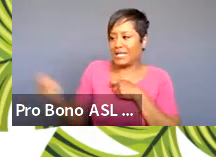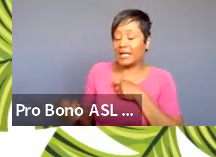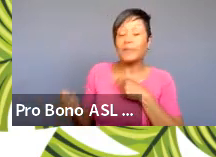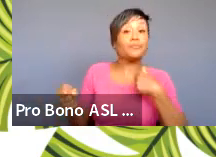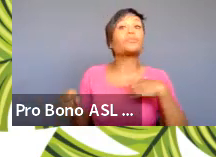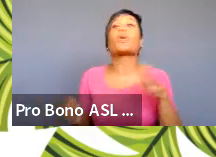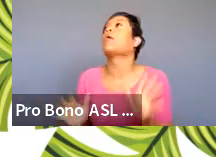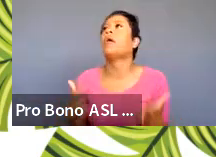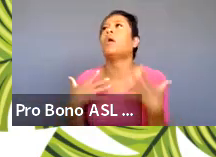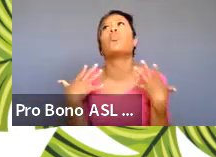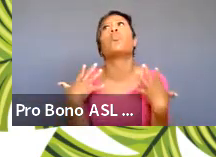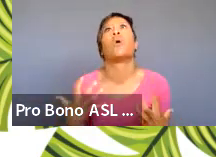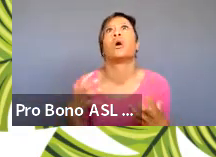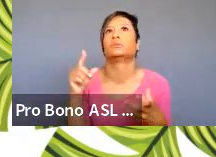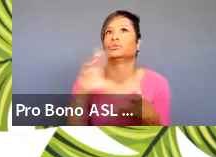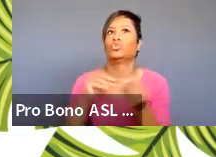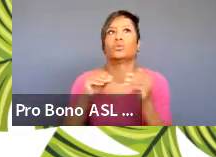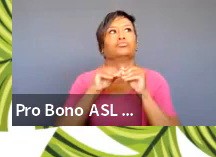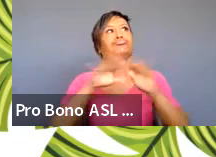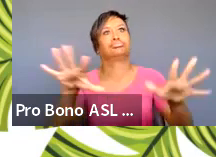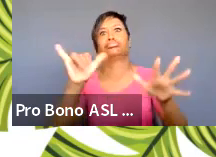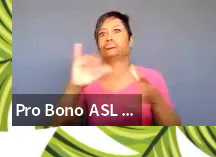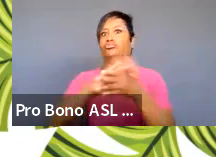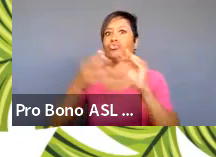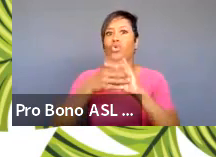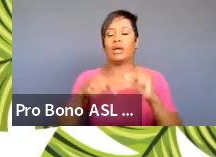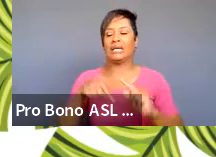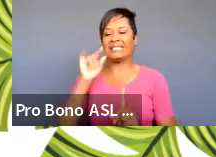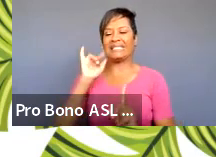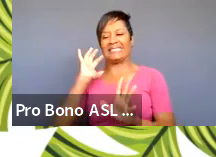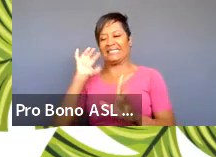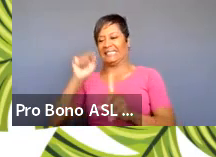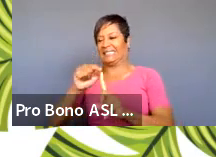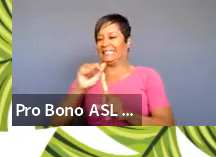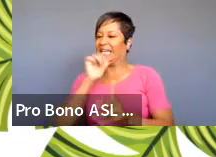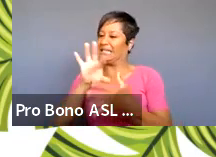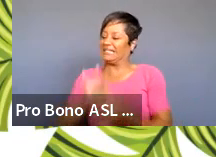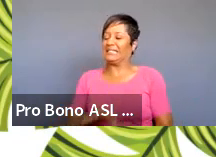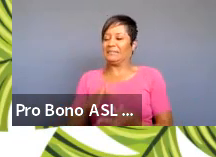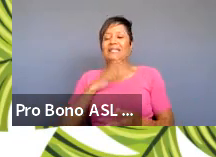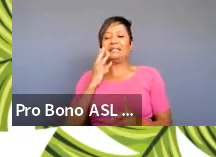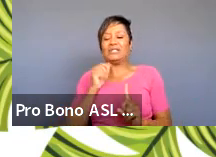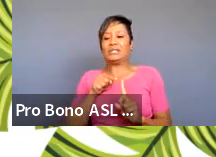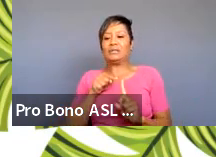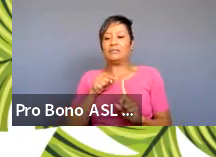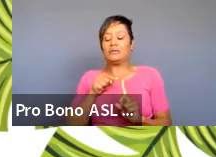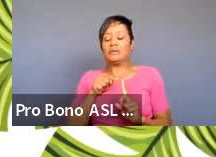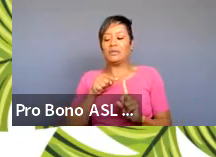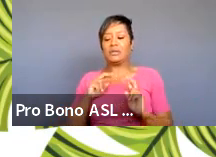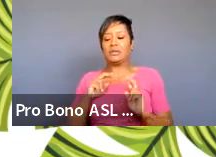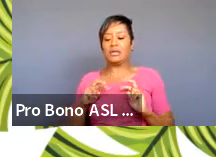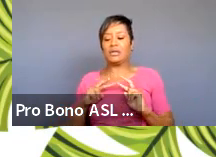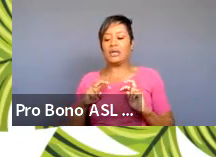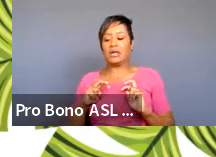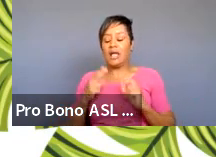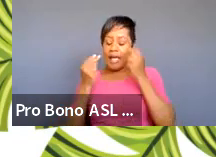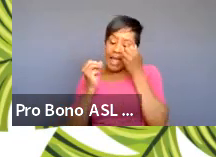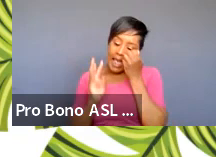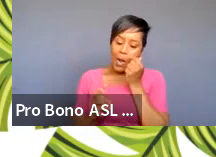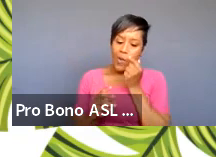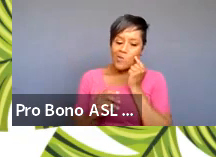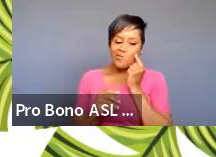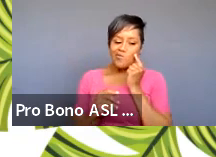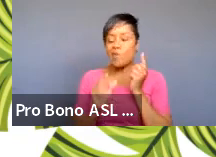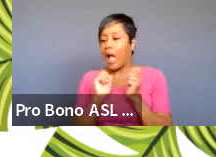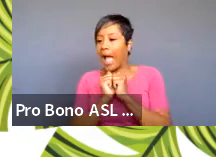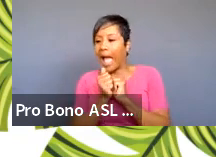story you absolutely want to tell um and it's not part of your experience then you might want to ask yourself how do i get involved